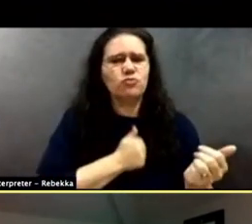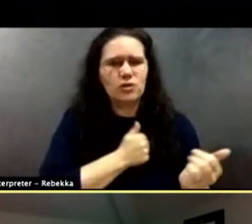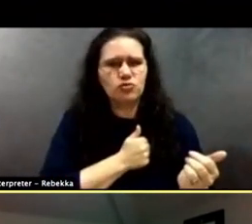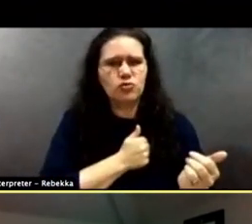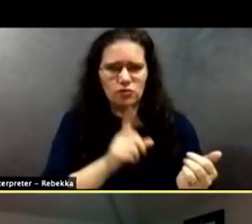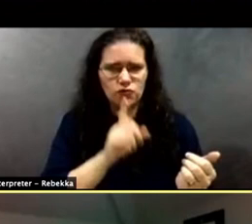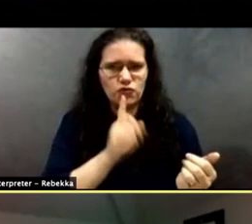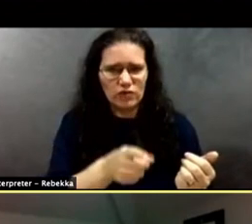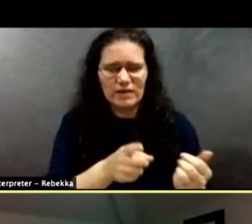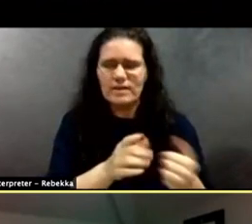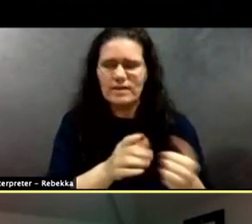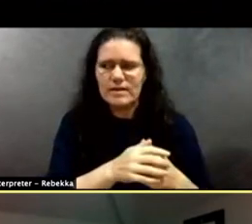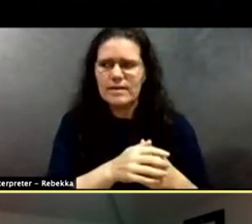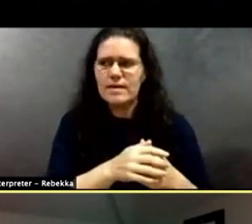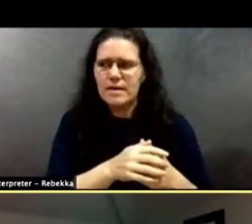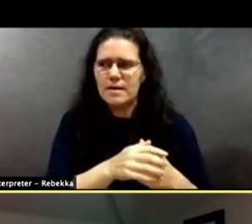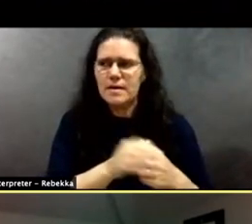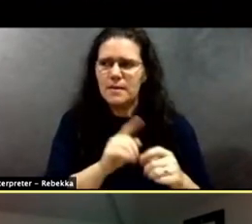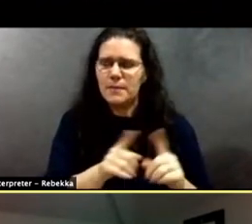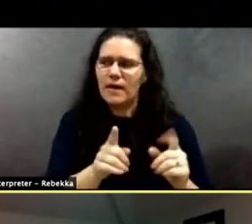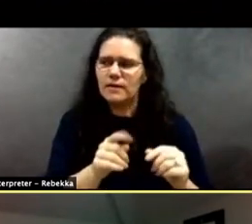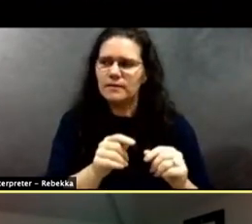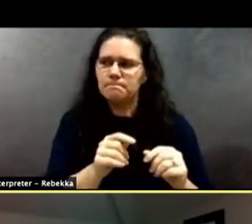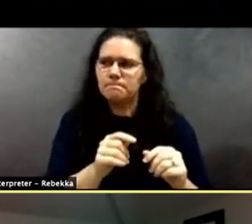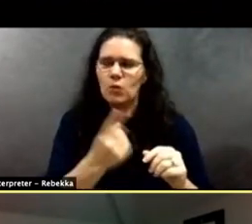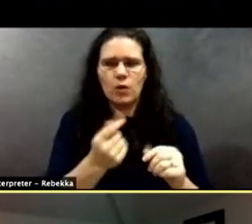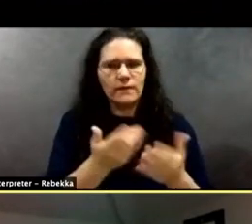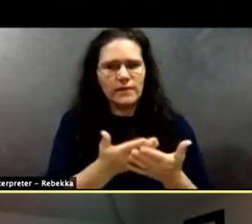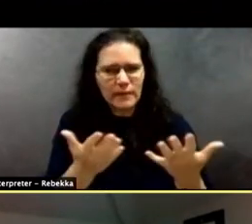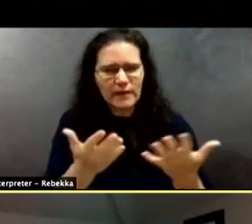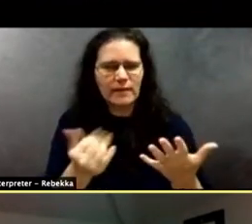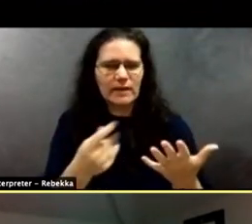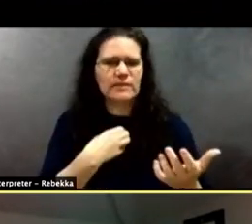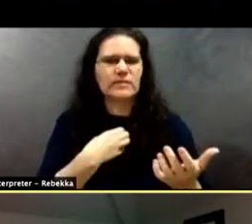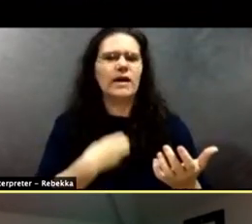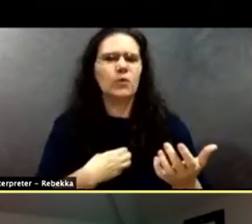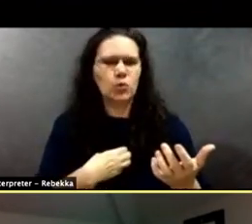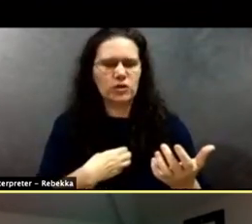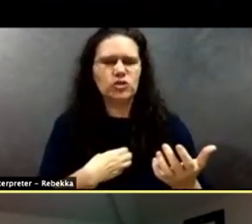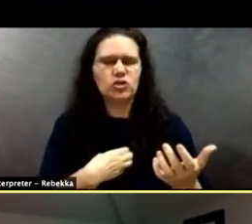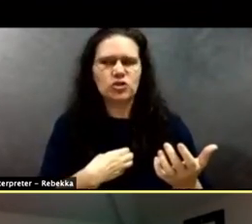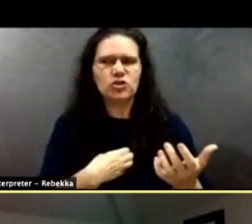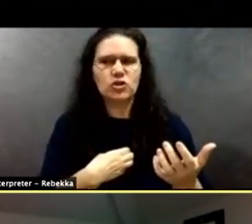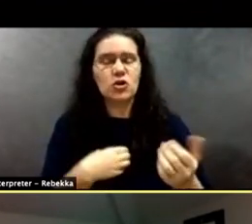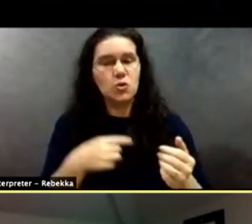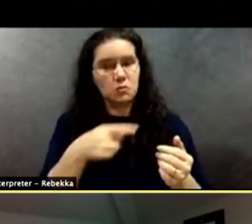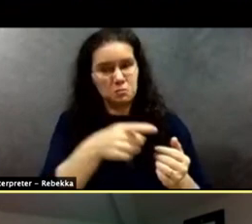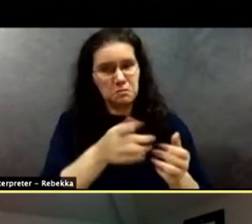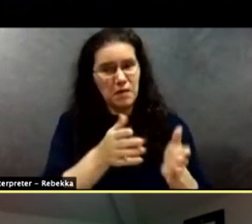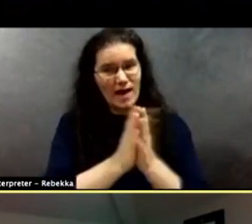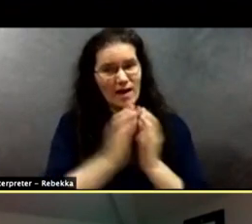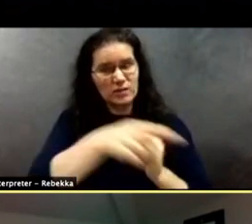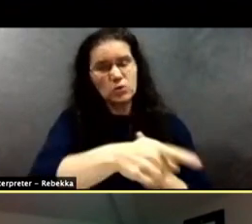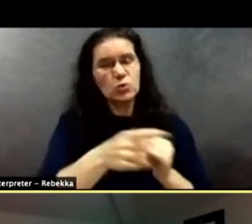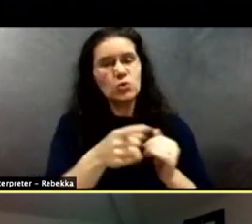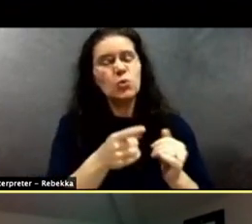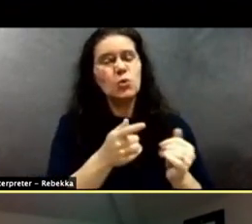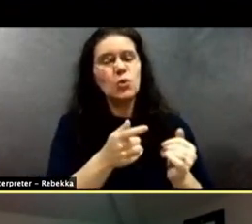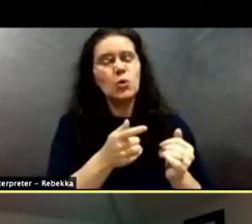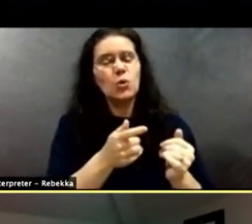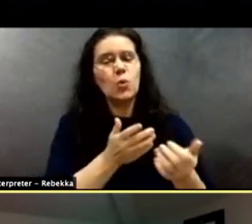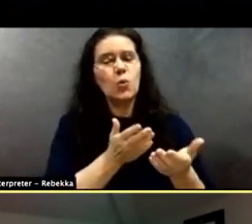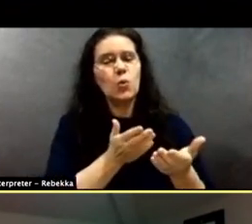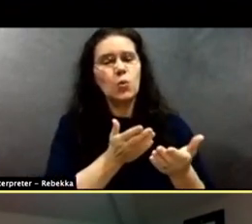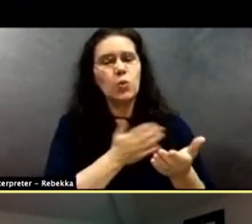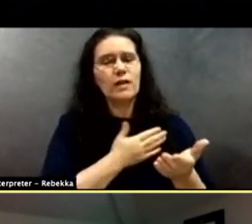But one of the big takeaways I'd like to see is, would you be willing to issue a letter of retraction, an